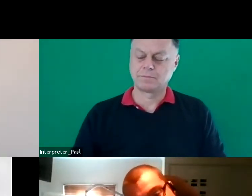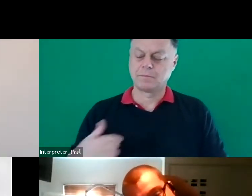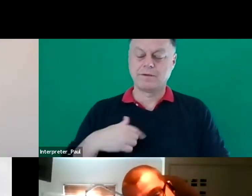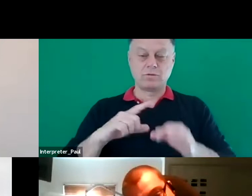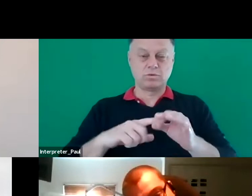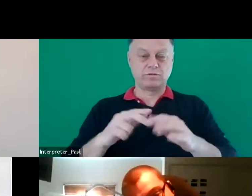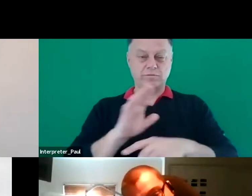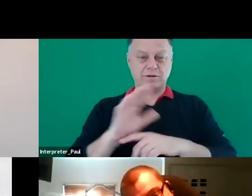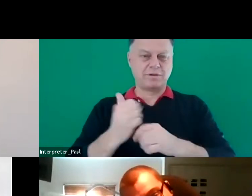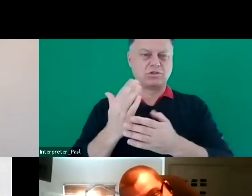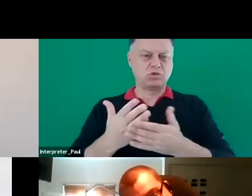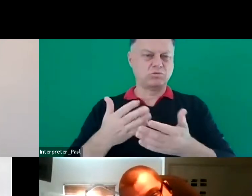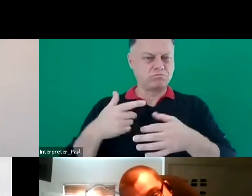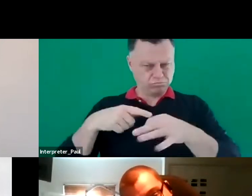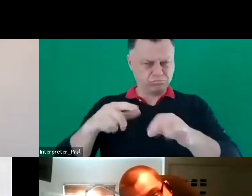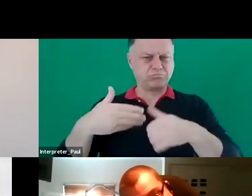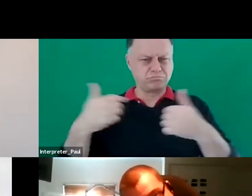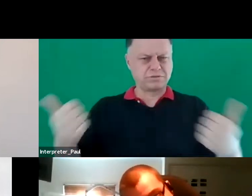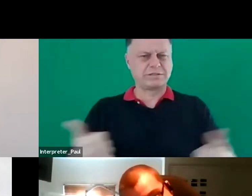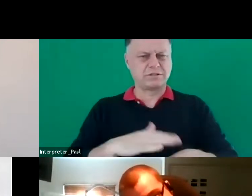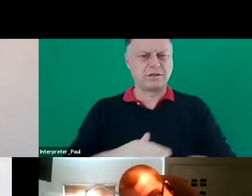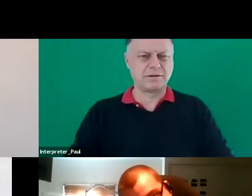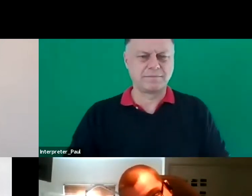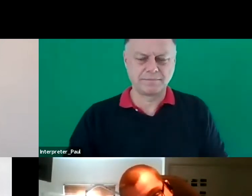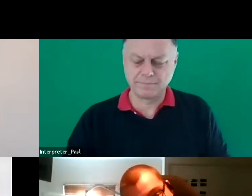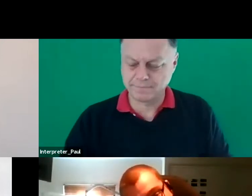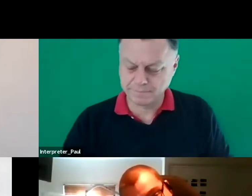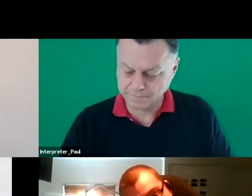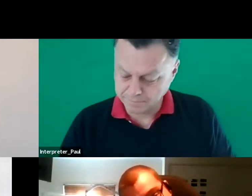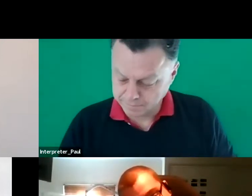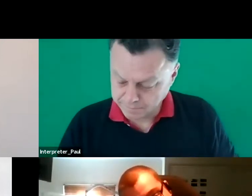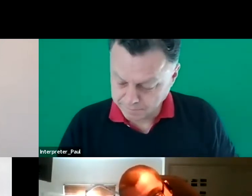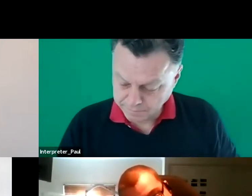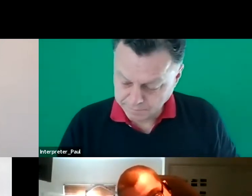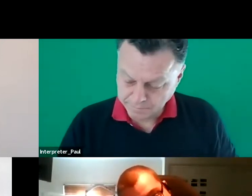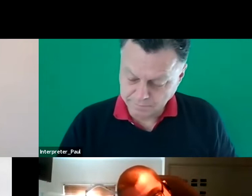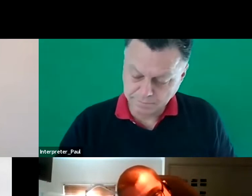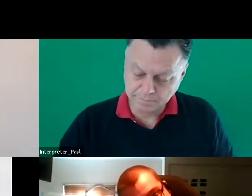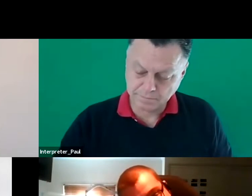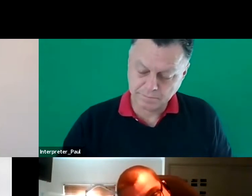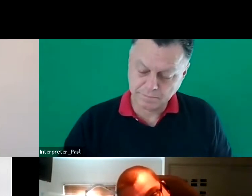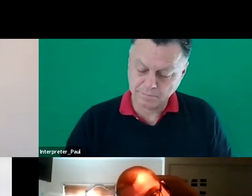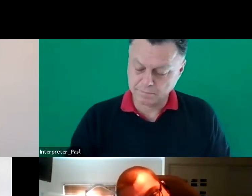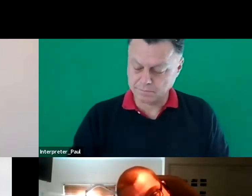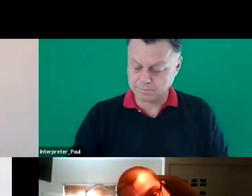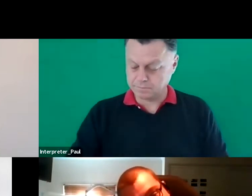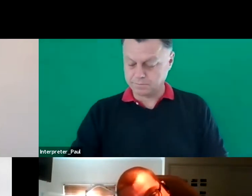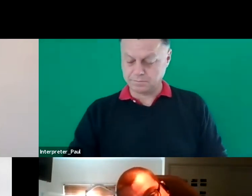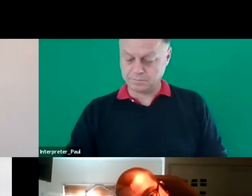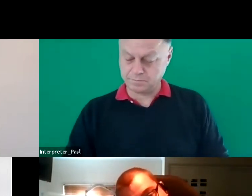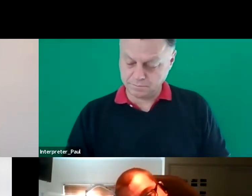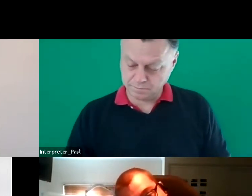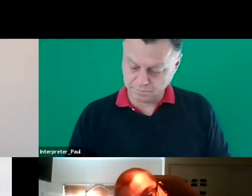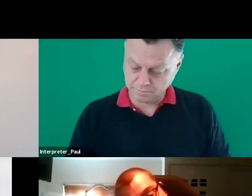we have time for those questions and time for your questions as well. Let me start and I'll take